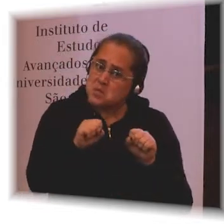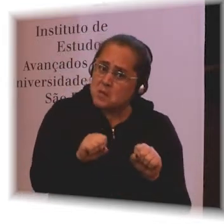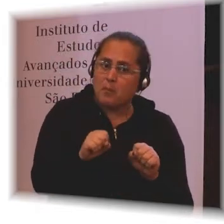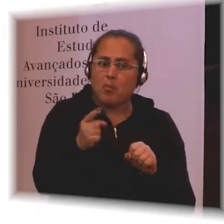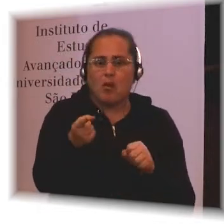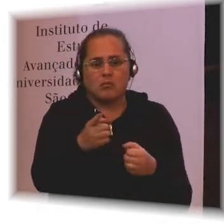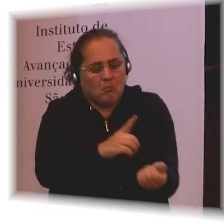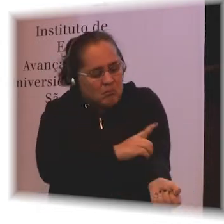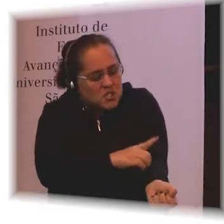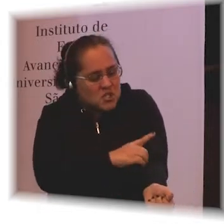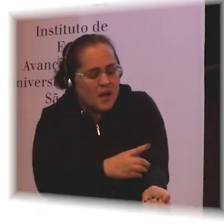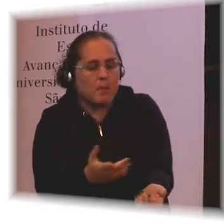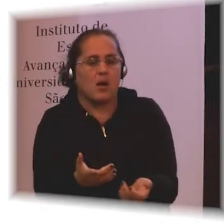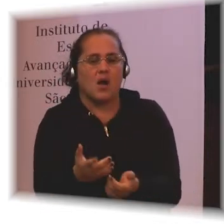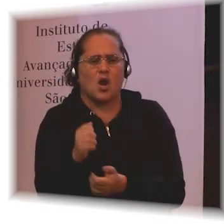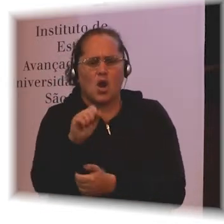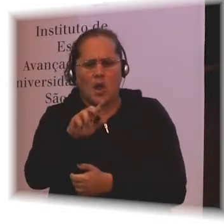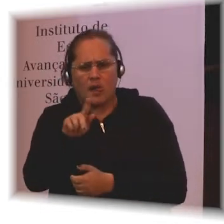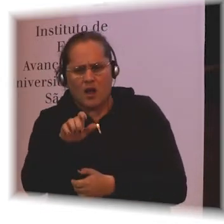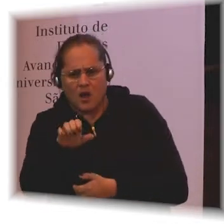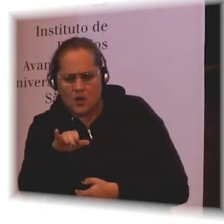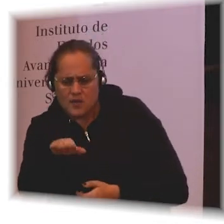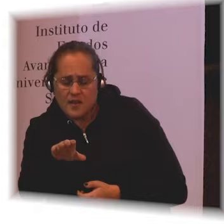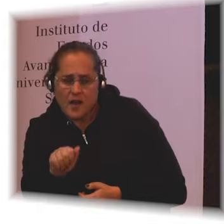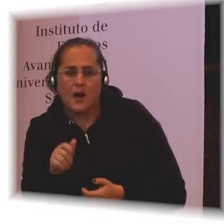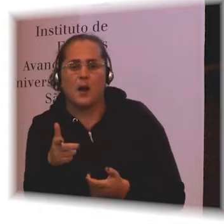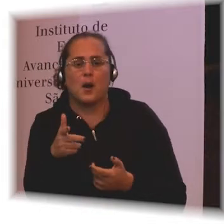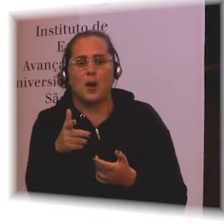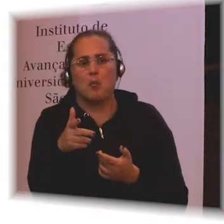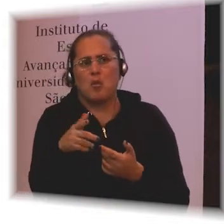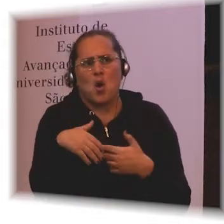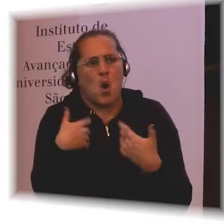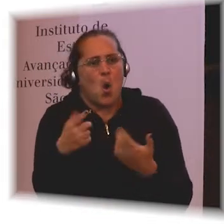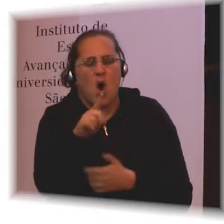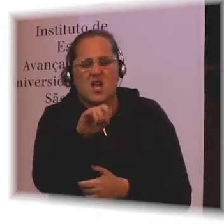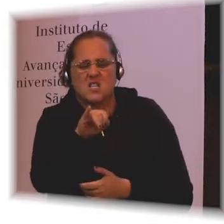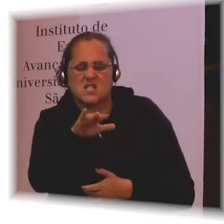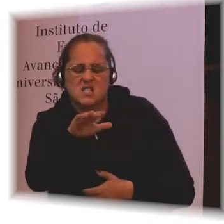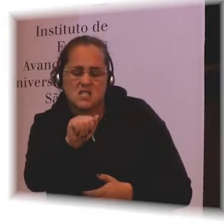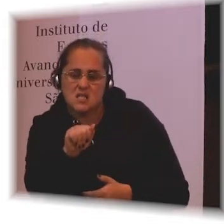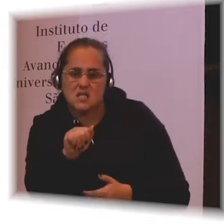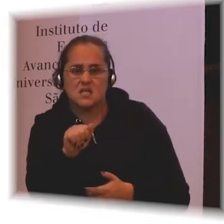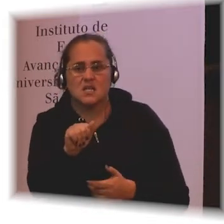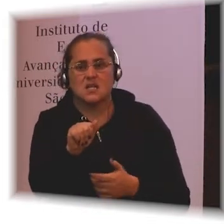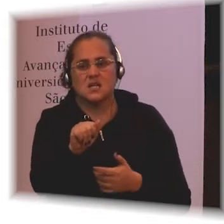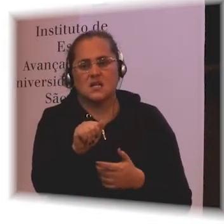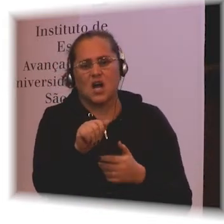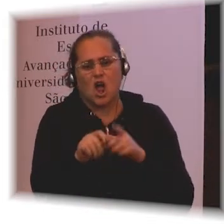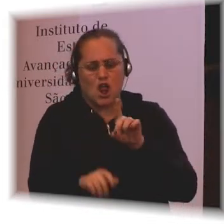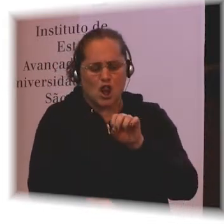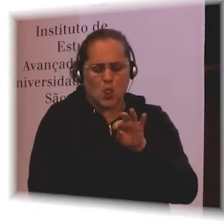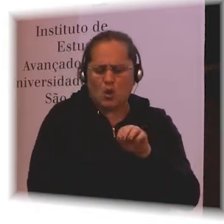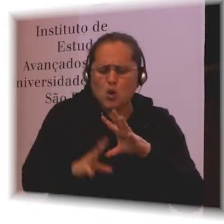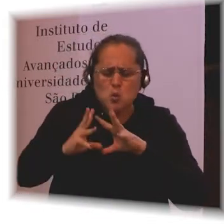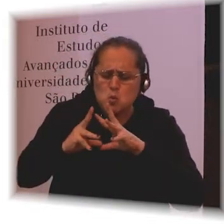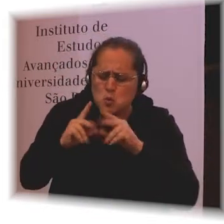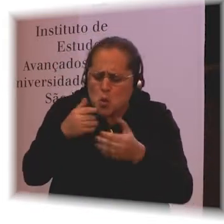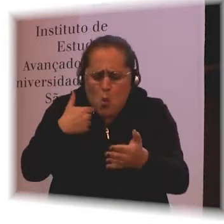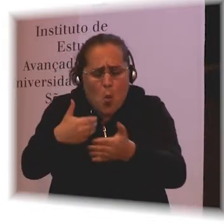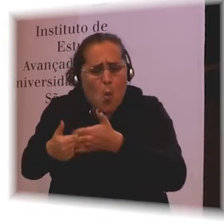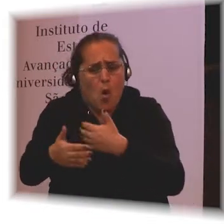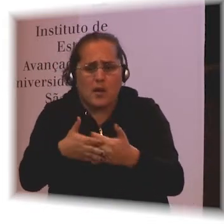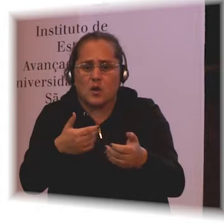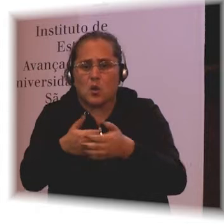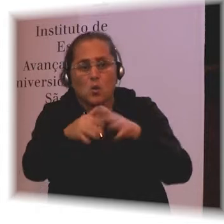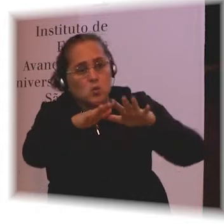Alzheimer's, it could be Zika virus. It could be all the things that we in this room study. And because